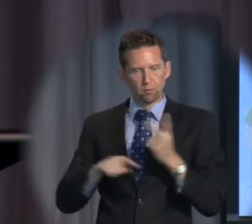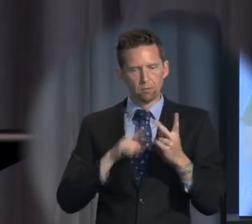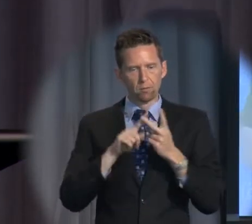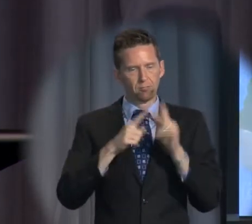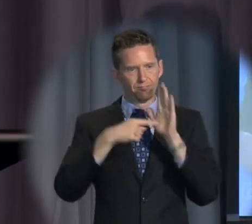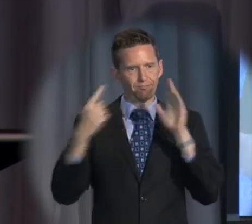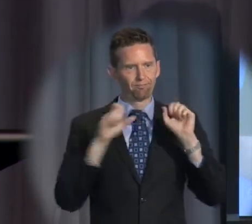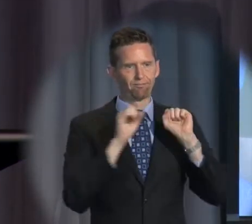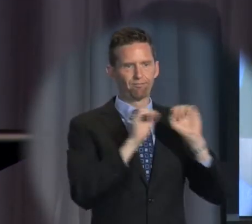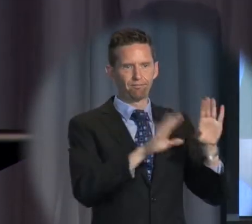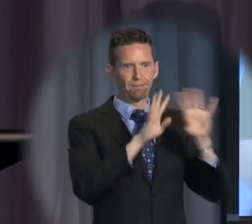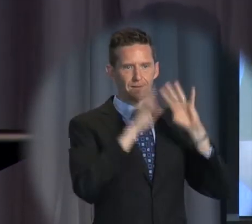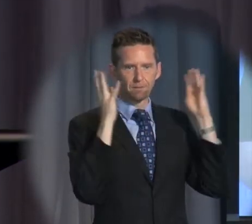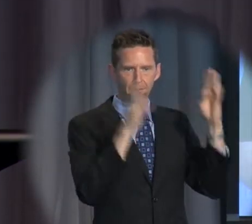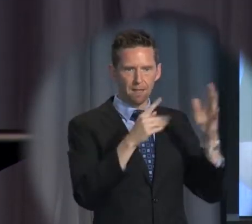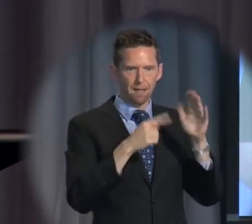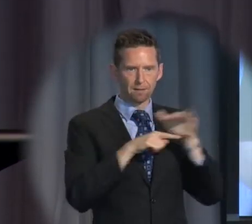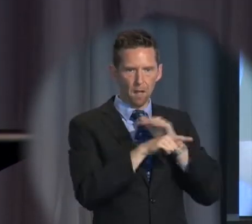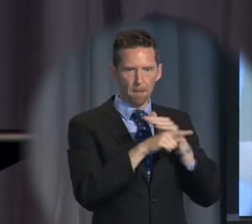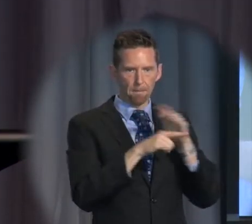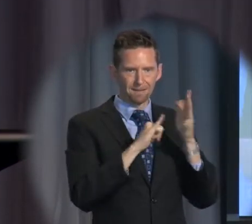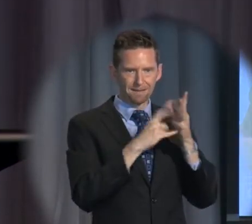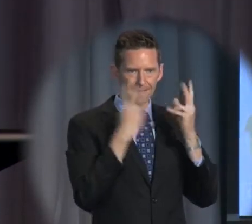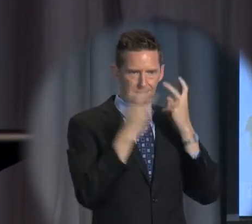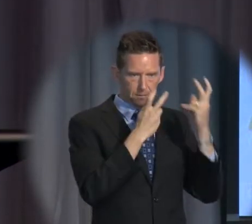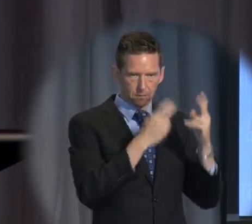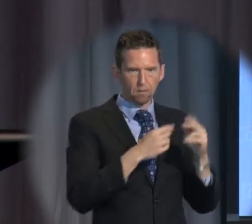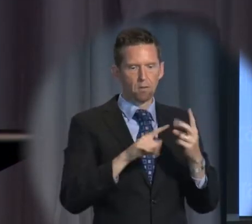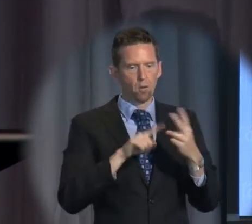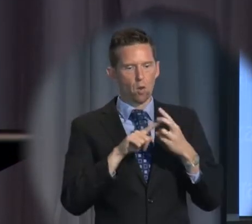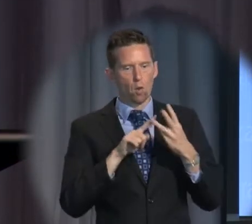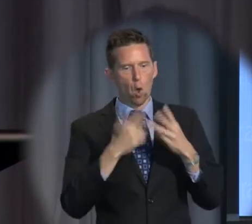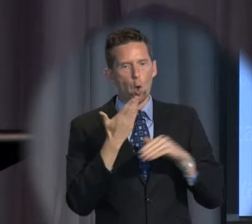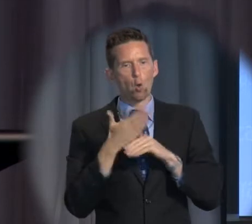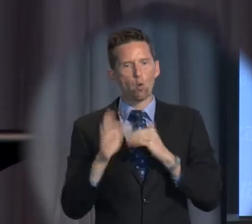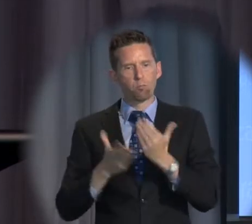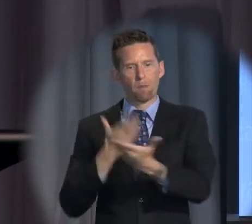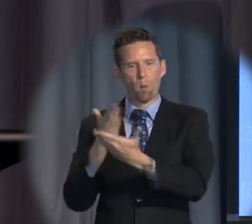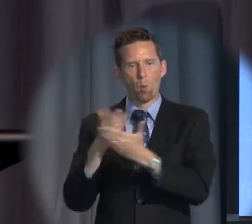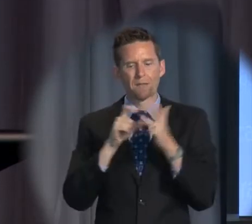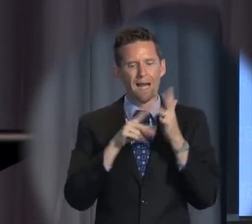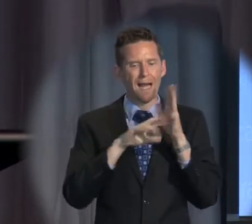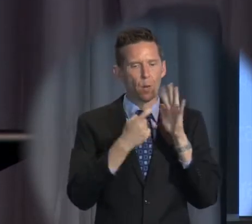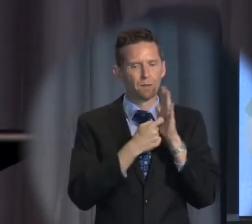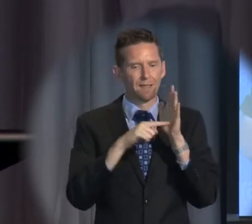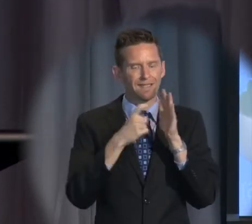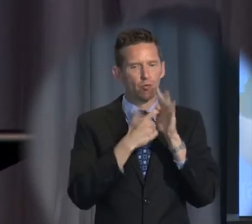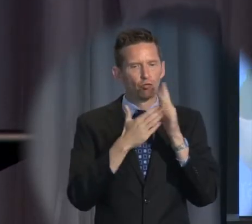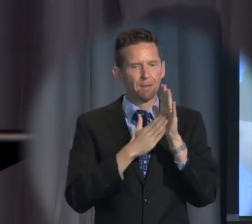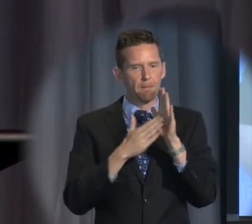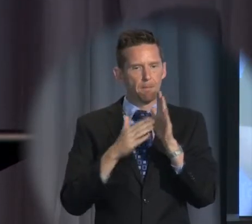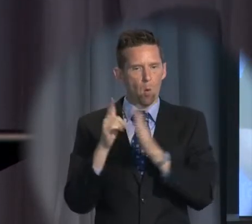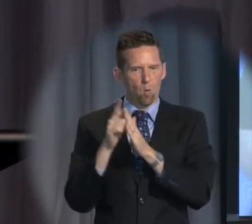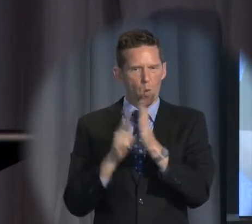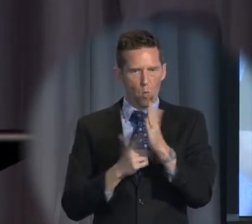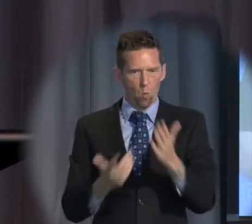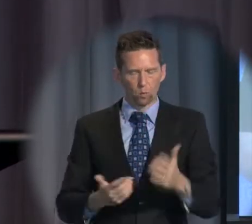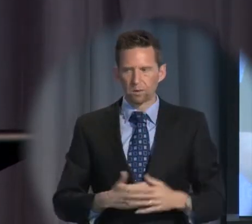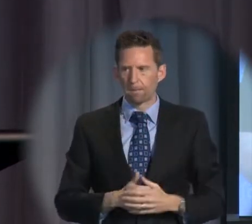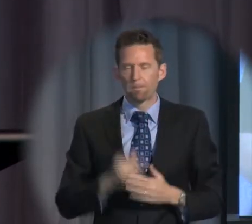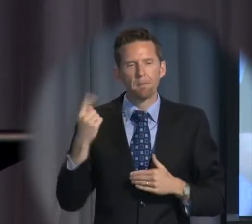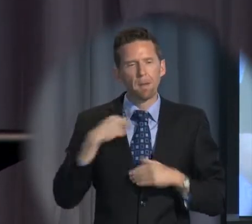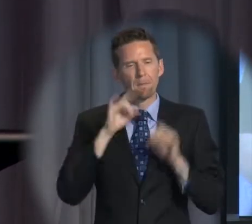asylum seekers, and the new and now proposed counter-terrorism laws. But let me begin with a foundational